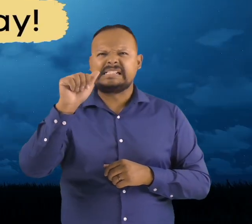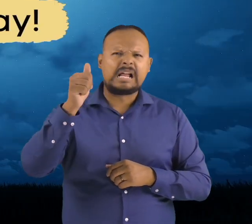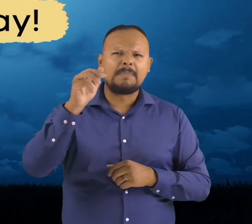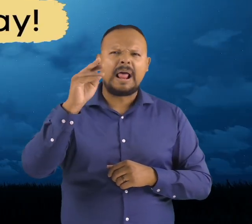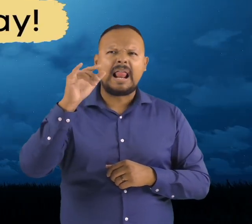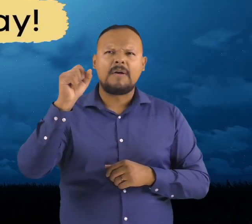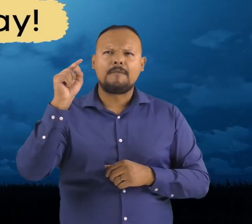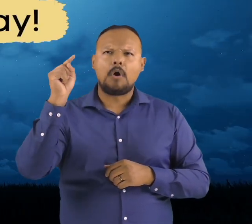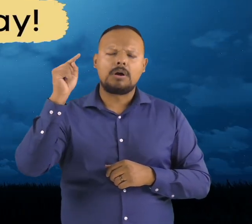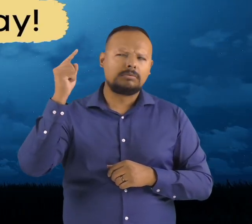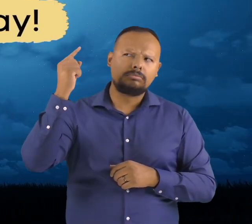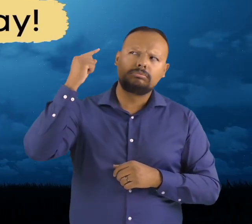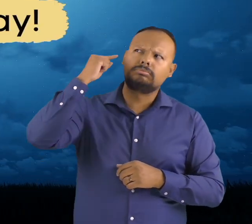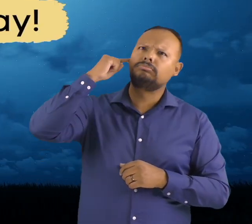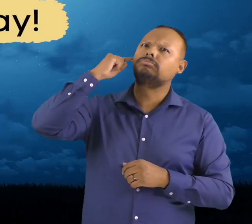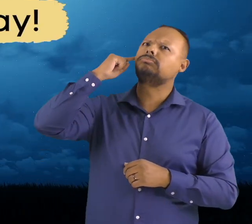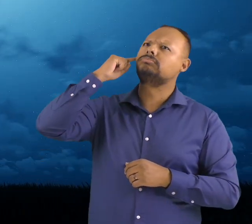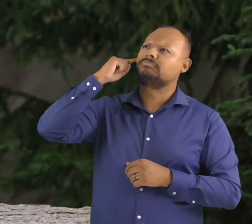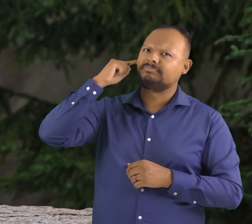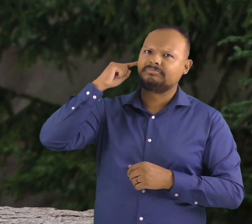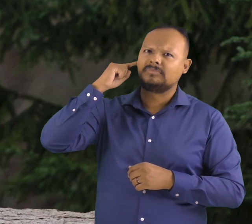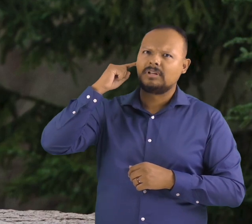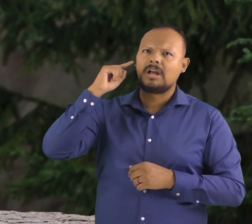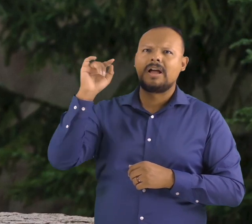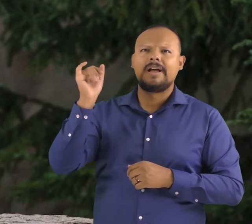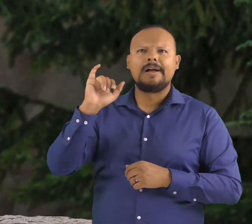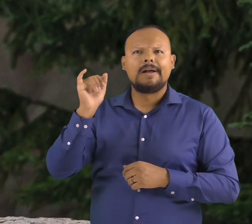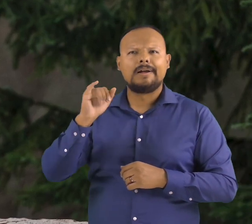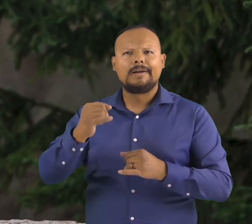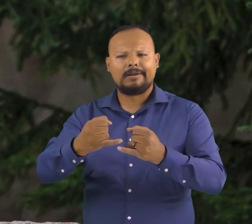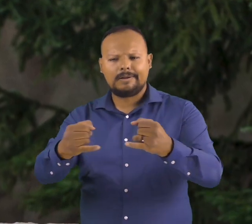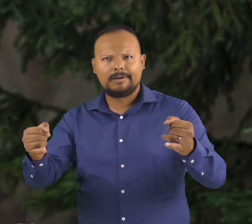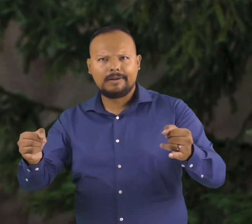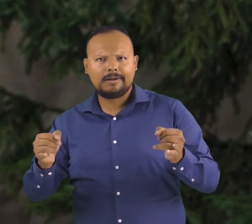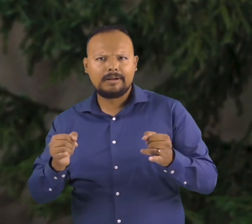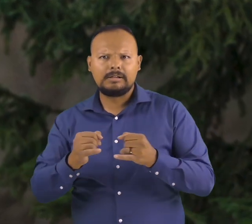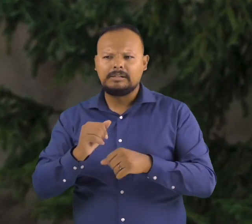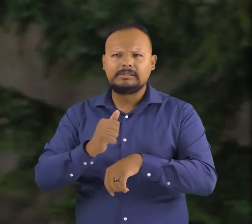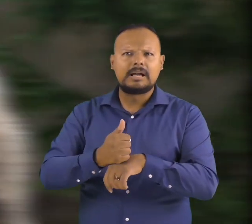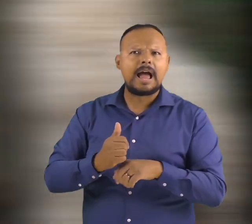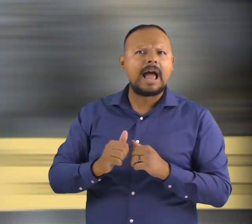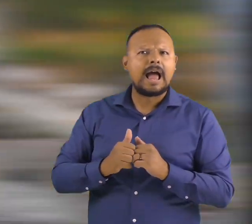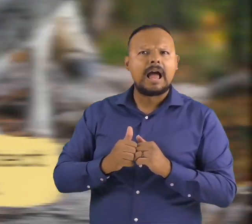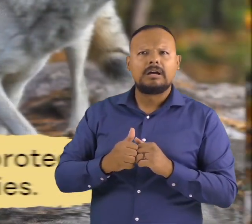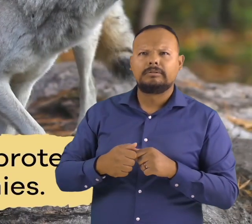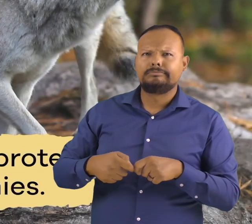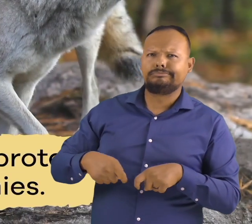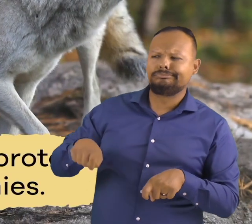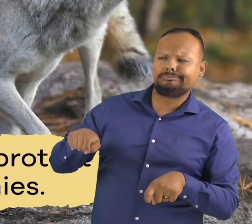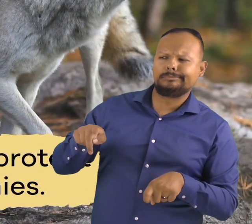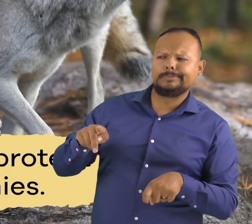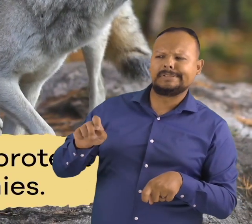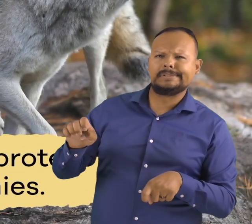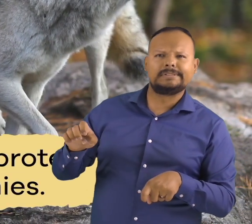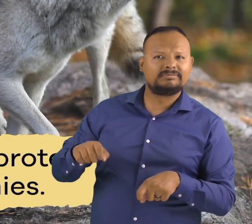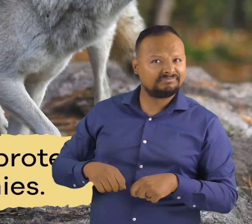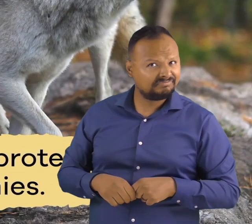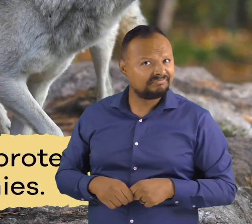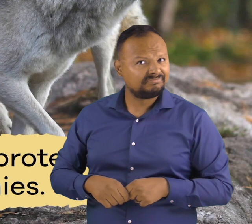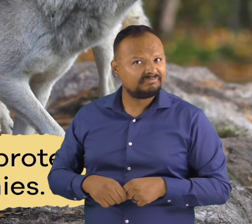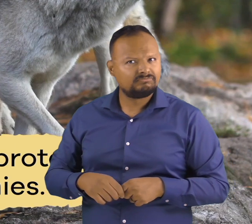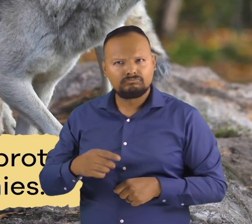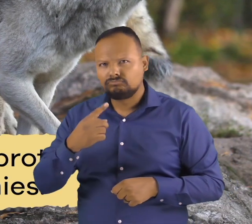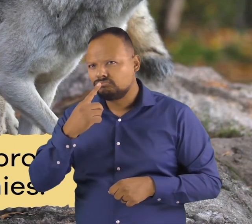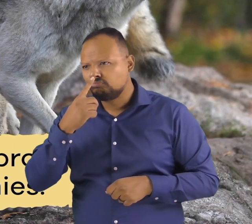up to 10 miles away, and mark the edges of their territory. Wolves travel in packs to